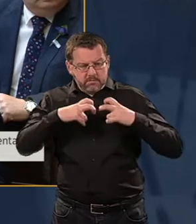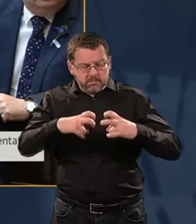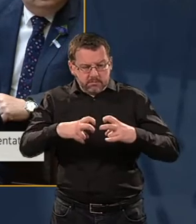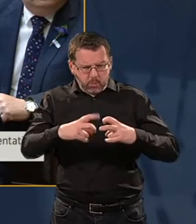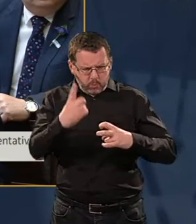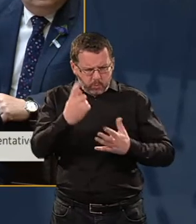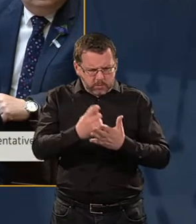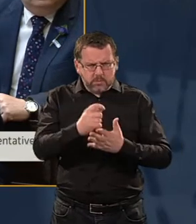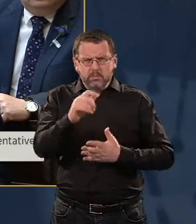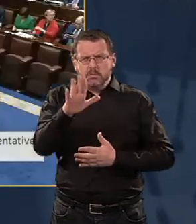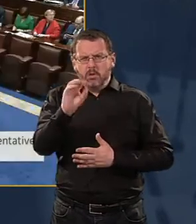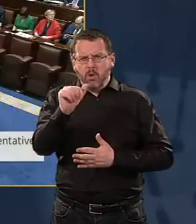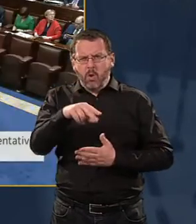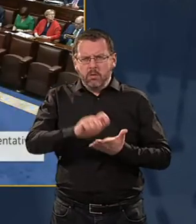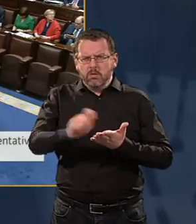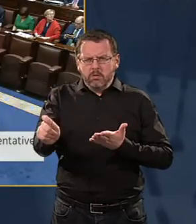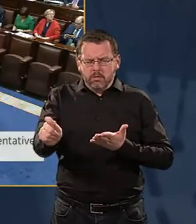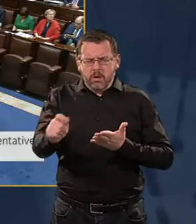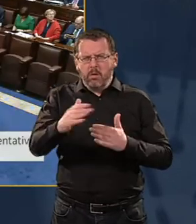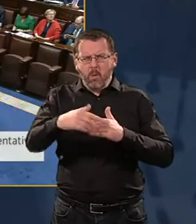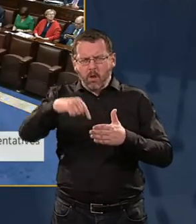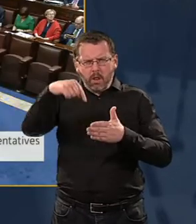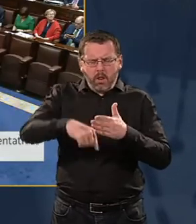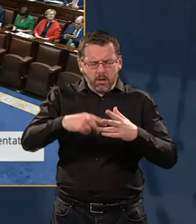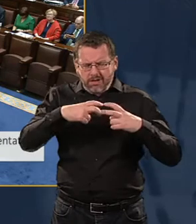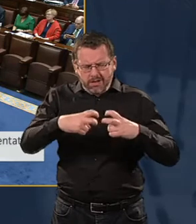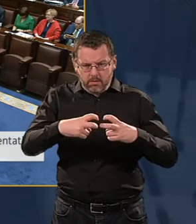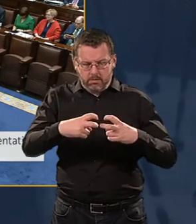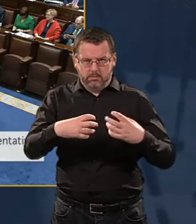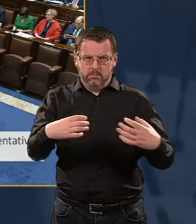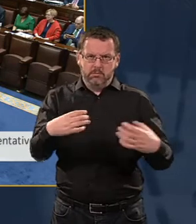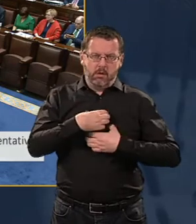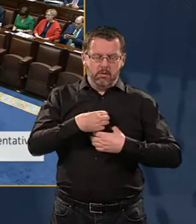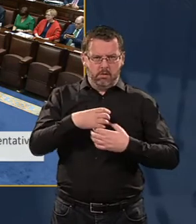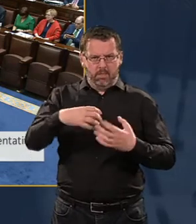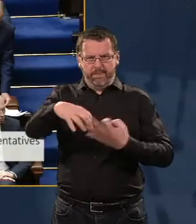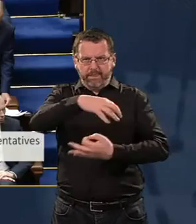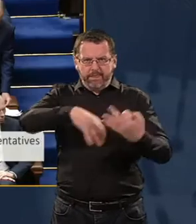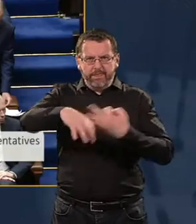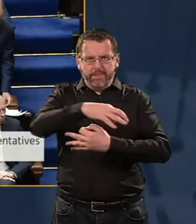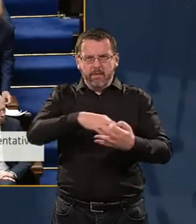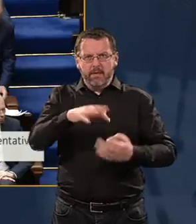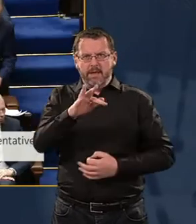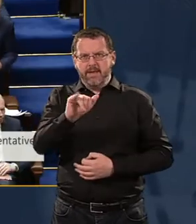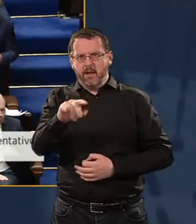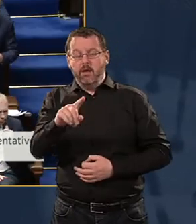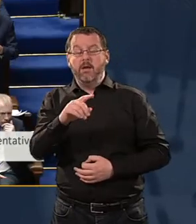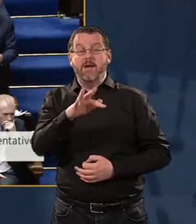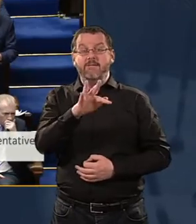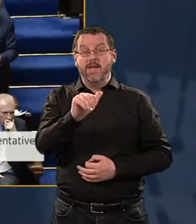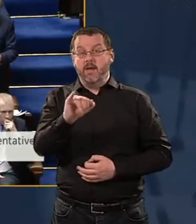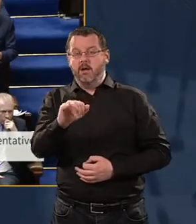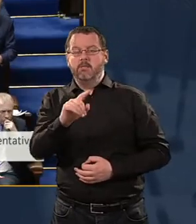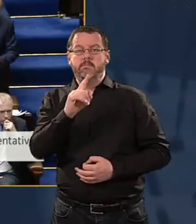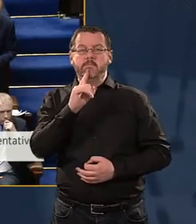one transaction. Essentially, in refusing to be open with the committee, the FAI and the former CEO were refusing to be